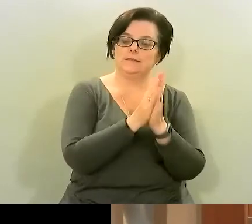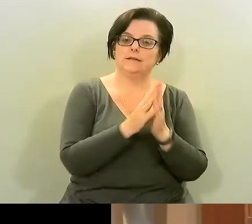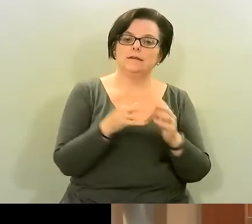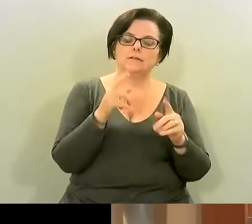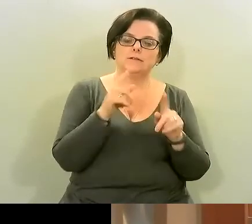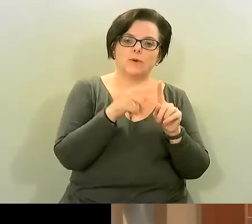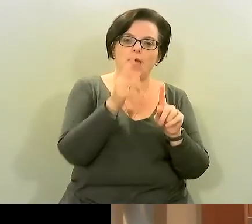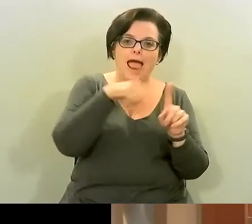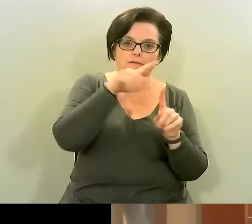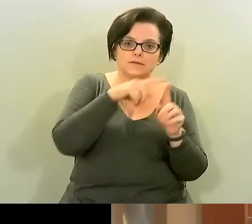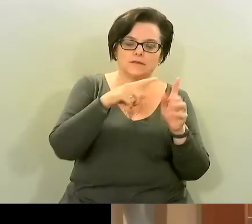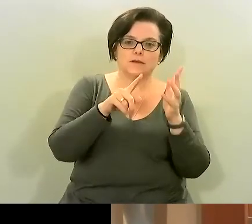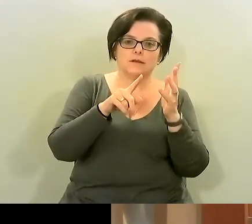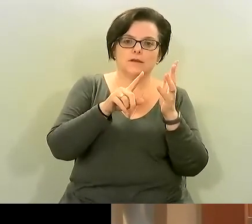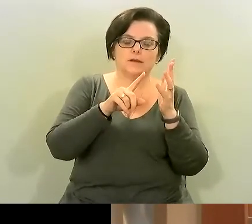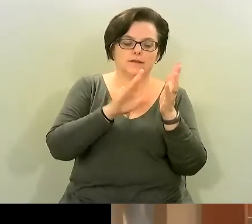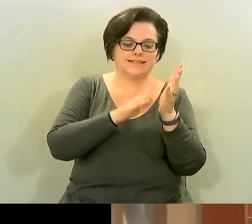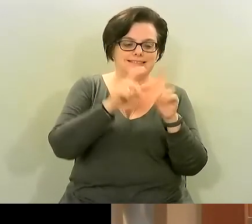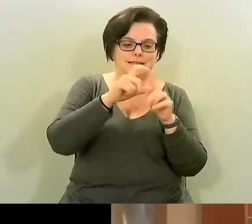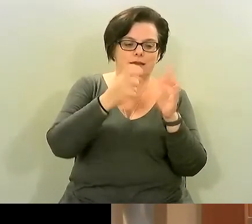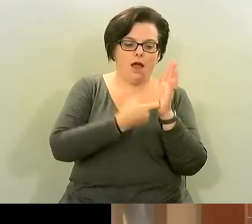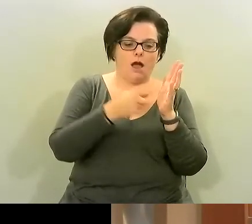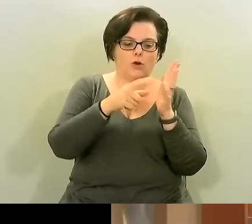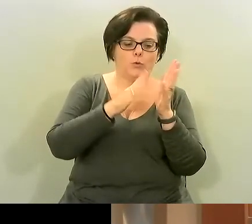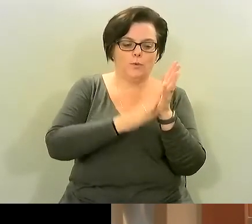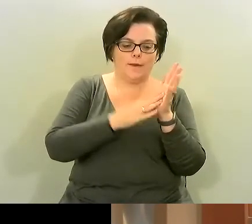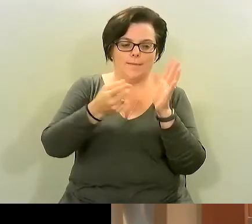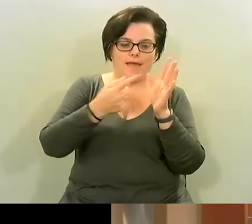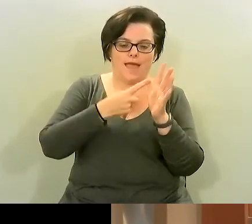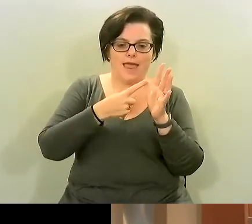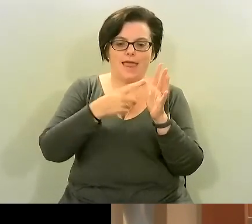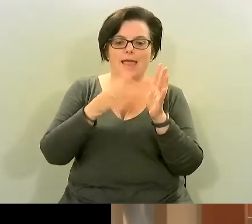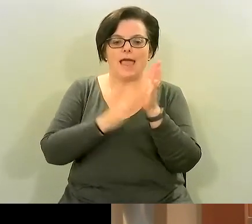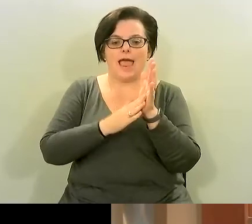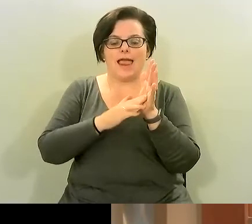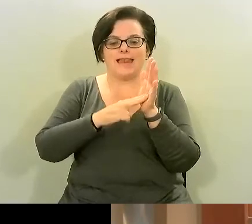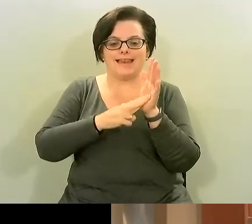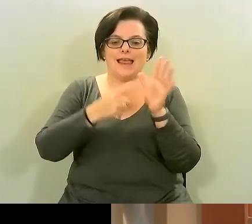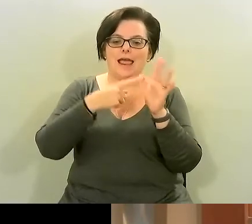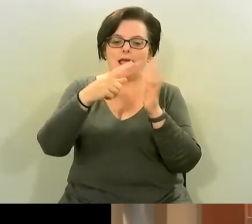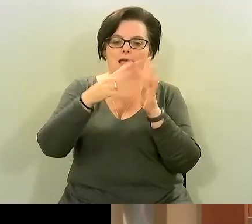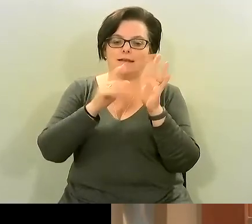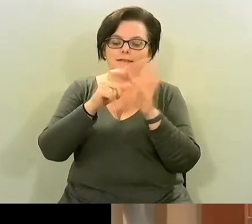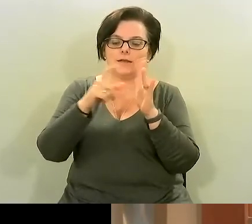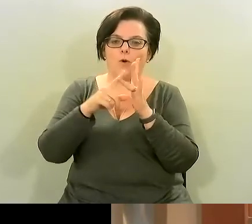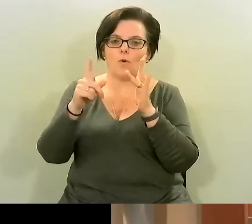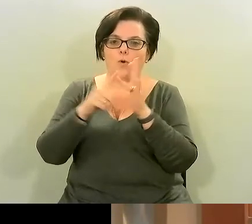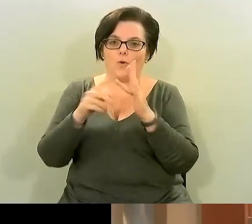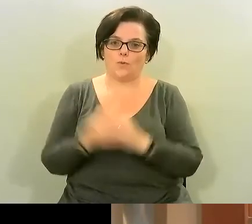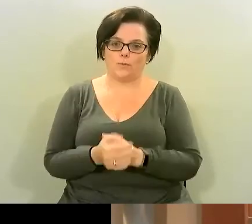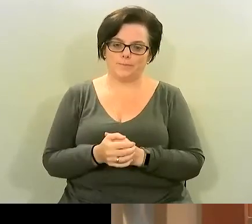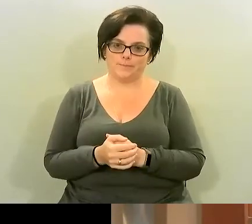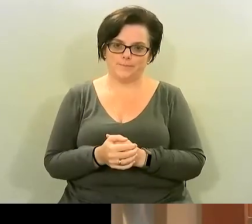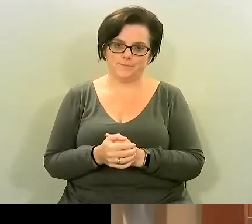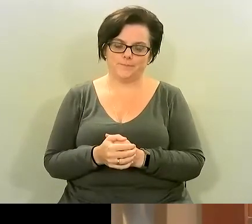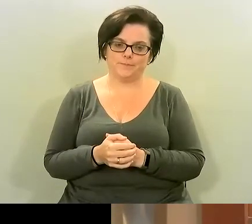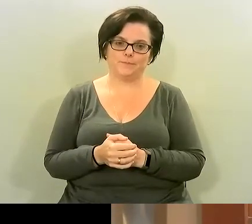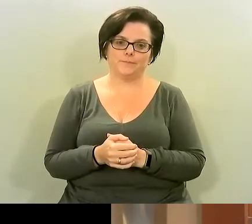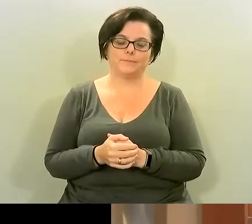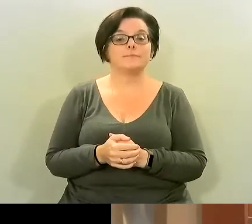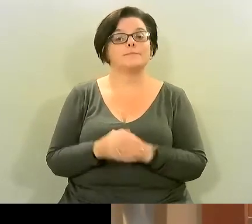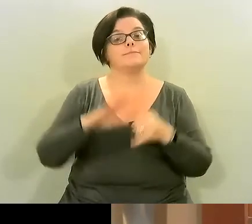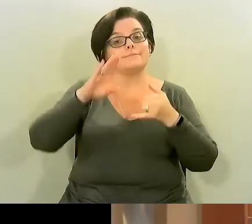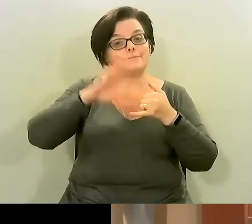-r-u-m-a-n-a-i-d-o-o we'd love to see you on social media as well and then finally